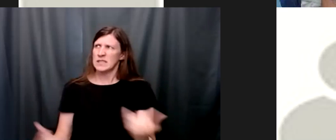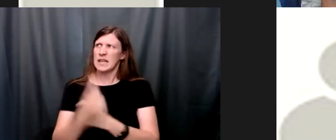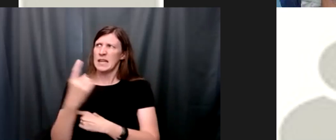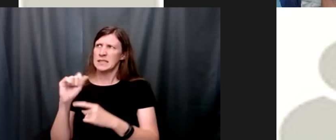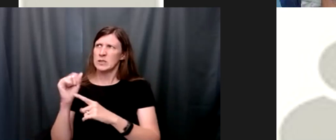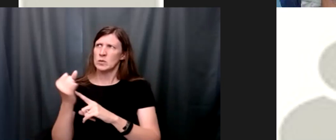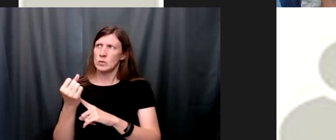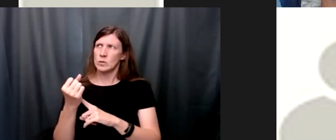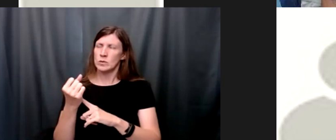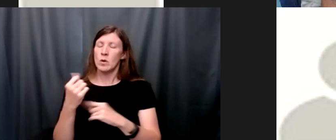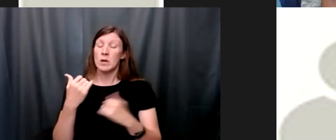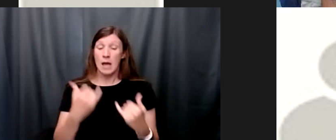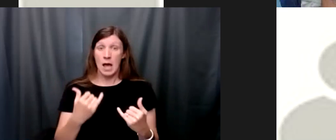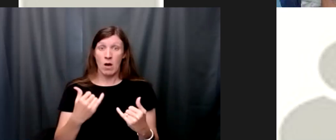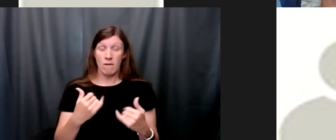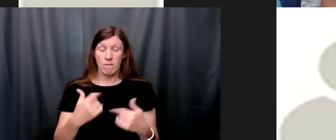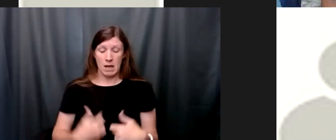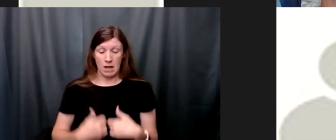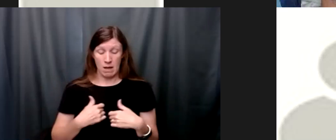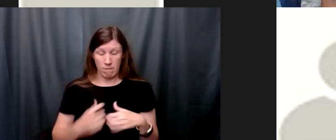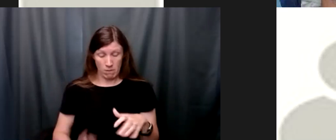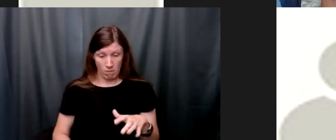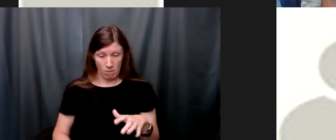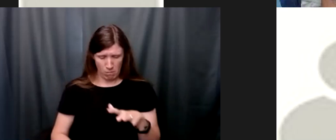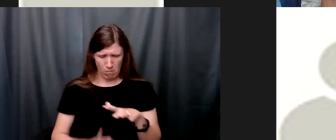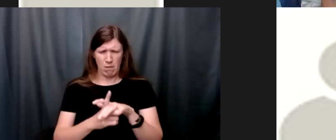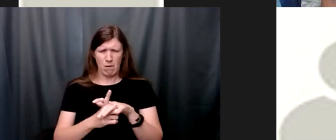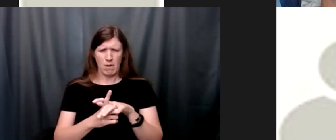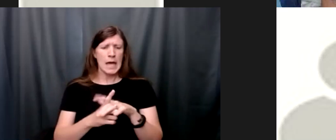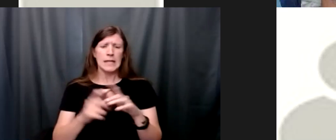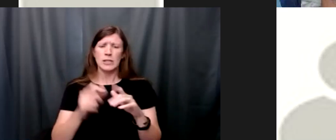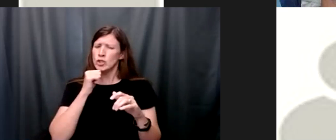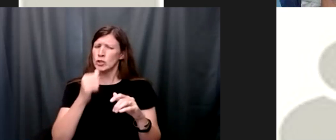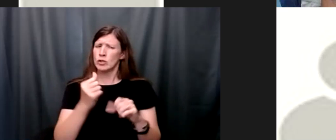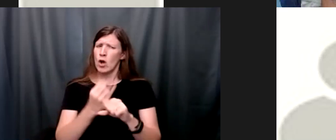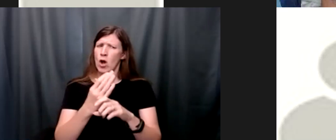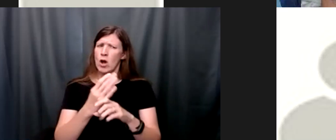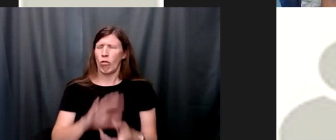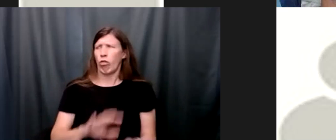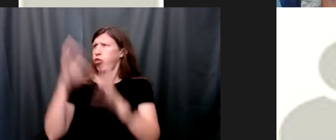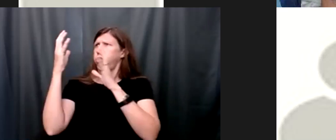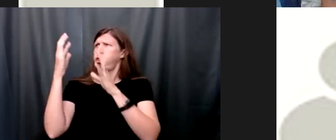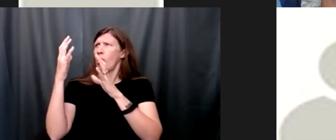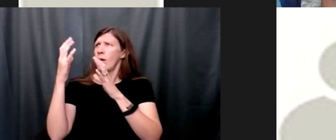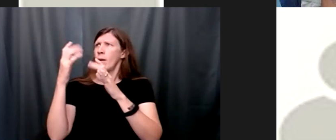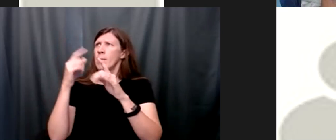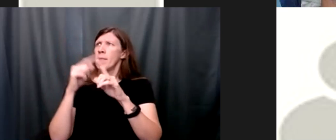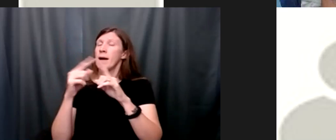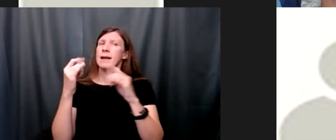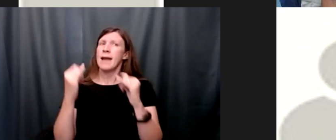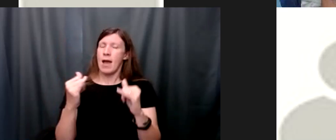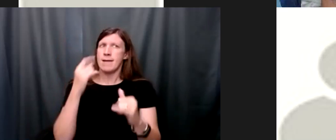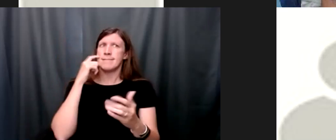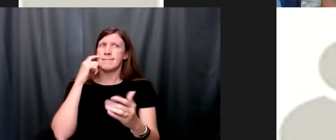something that's coming up now in my life something that shouldn't be a big deal at all all of a sudden now is a very big deal